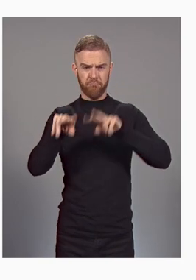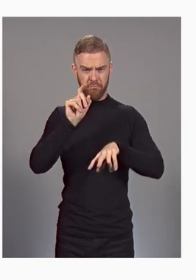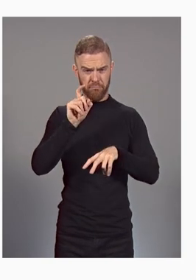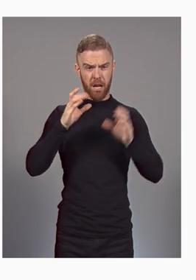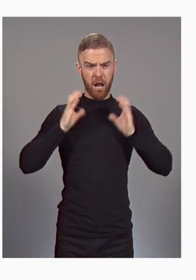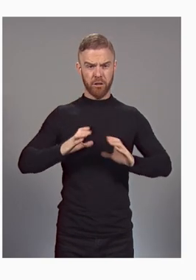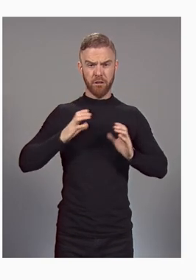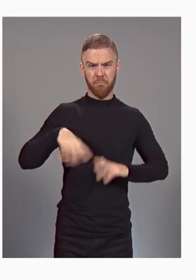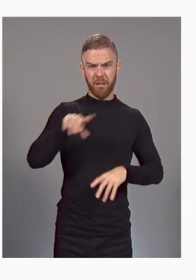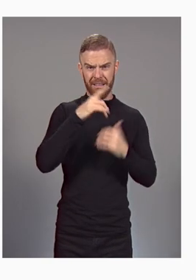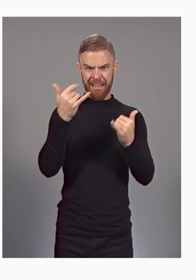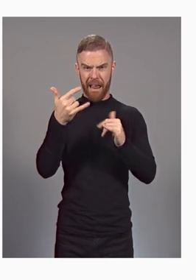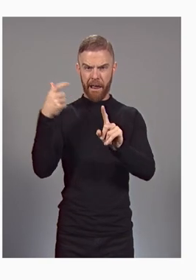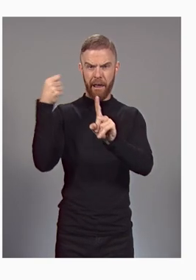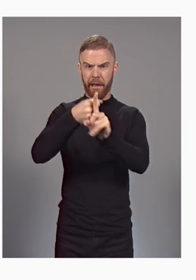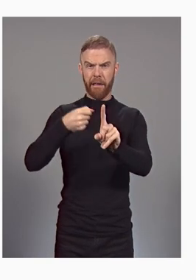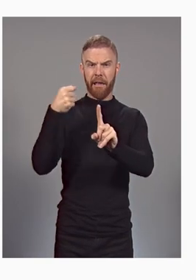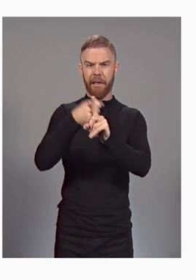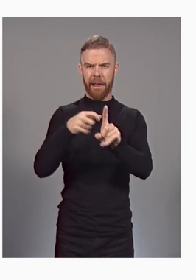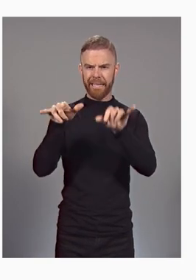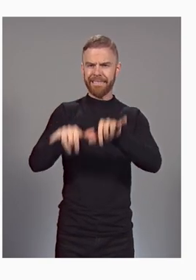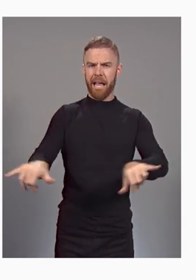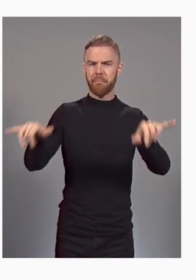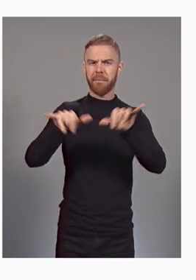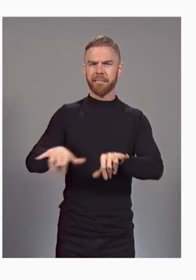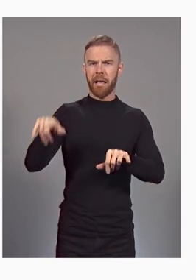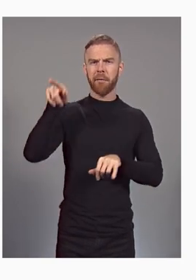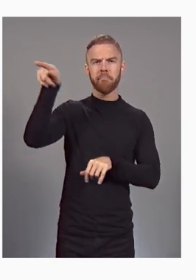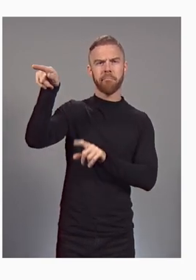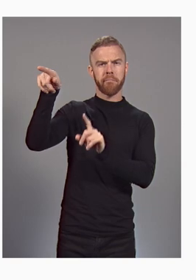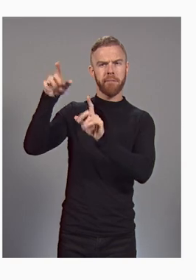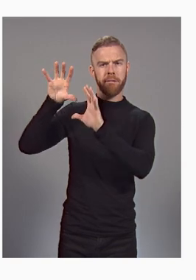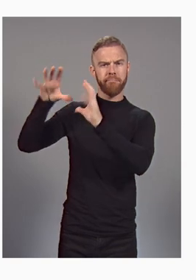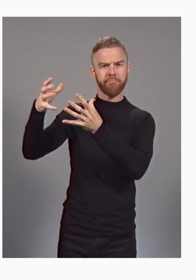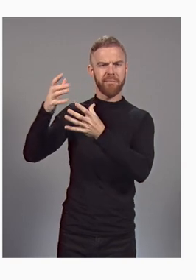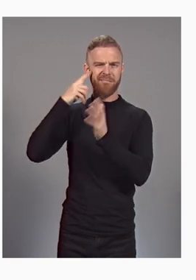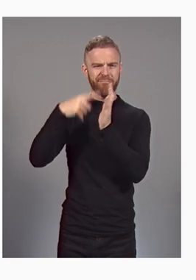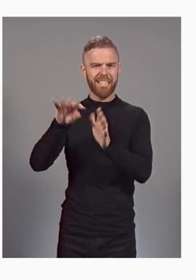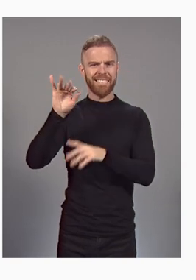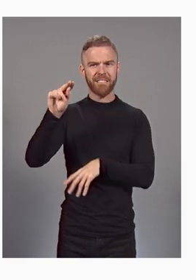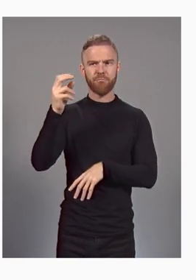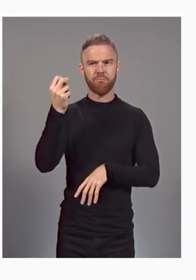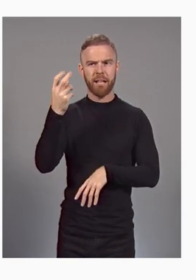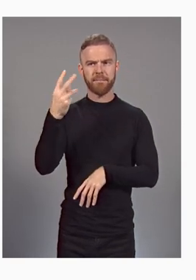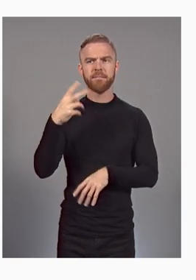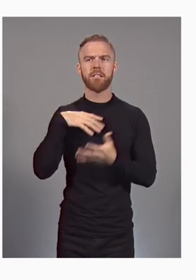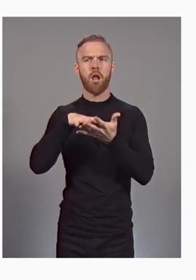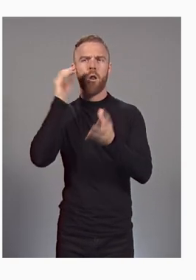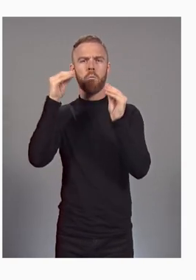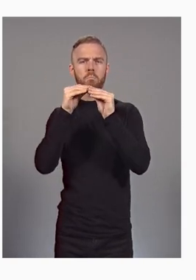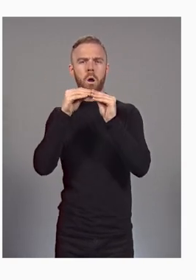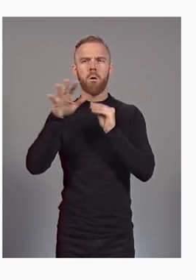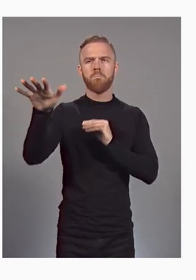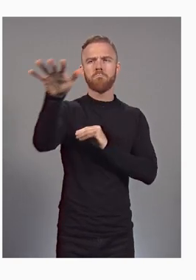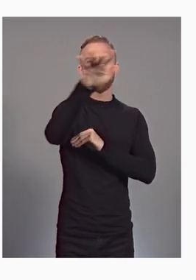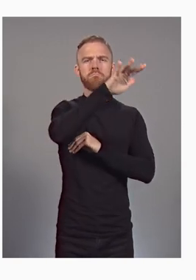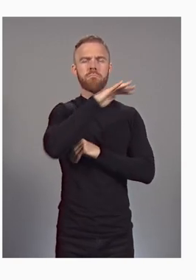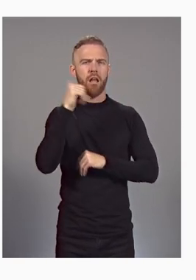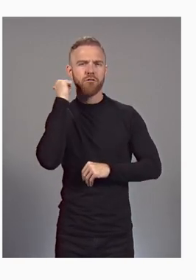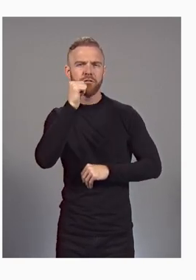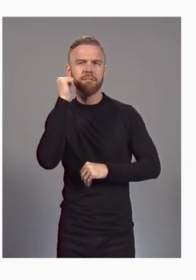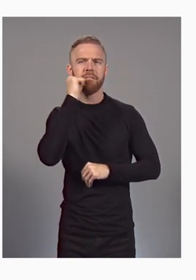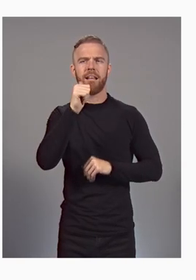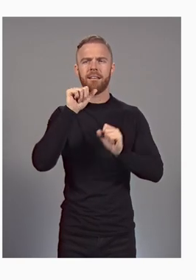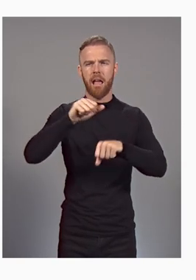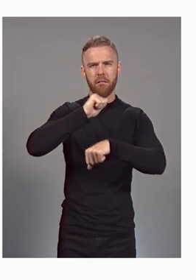But we know about the new and novel, and we learn more every single day. We can put the defenses in without